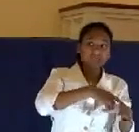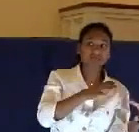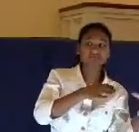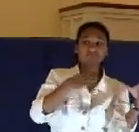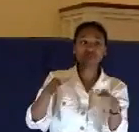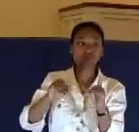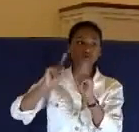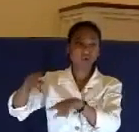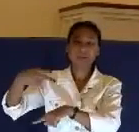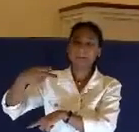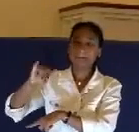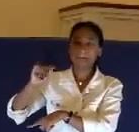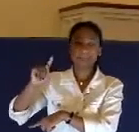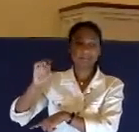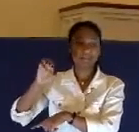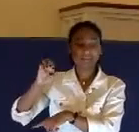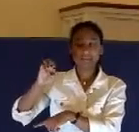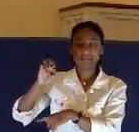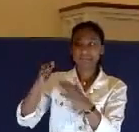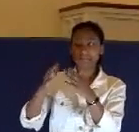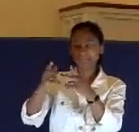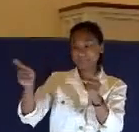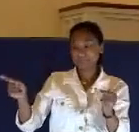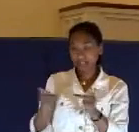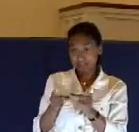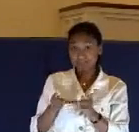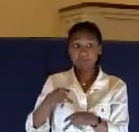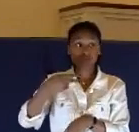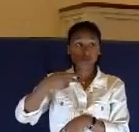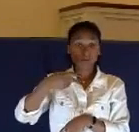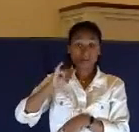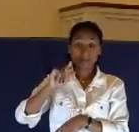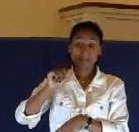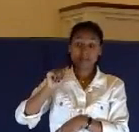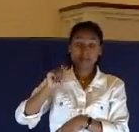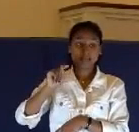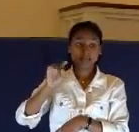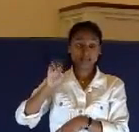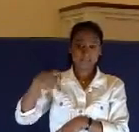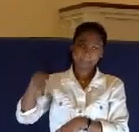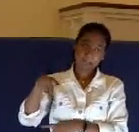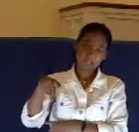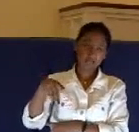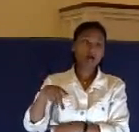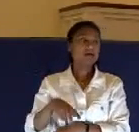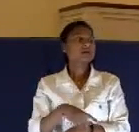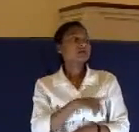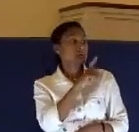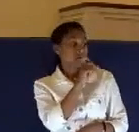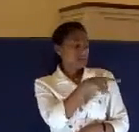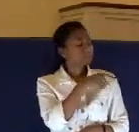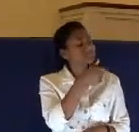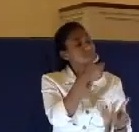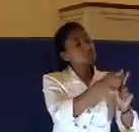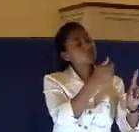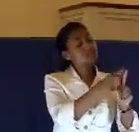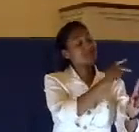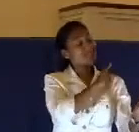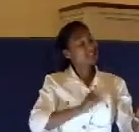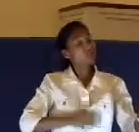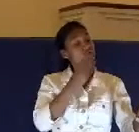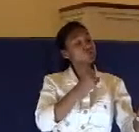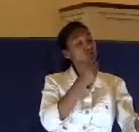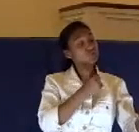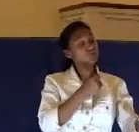verse 2. And Pilate asked him, art thou the king of the Jews? And he answered and said unto him, thou sayest it. So according to Luke here,